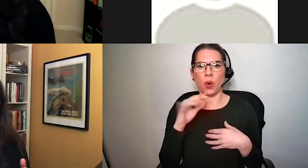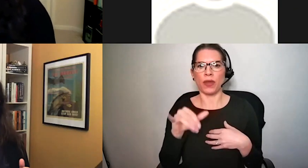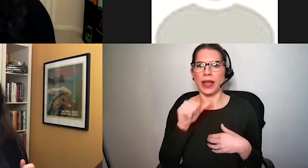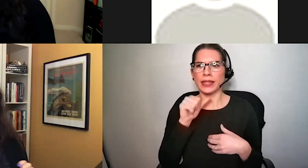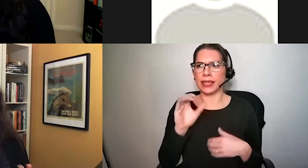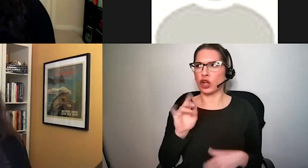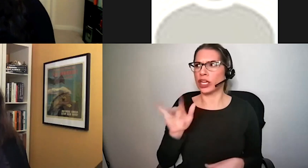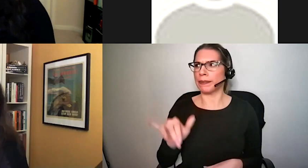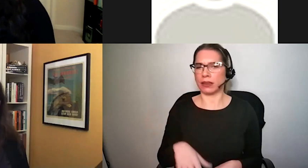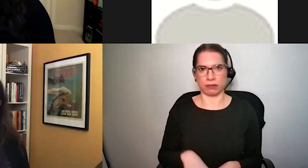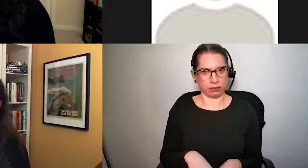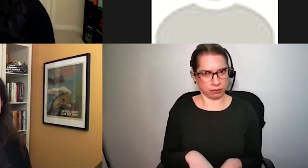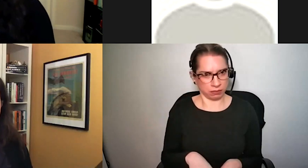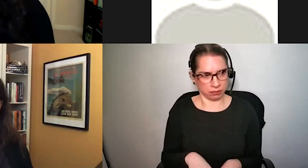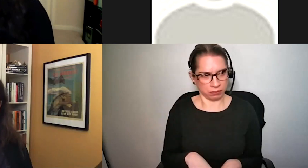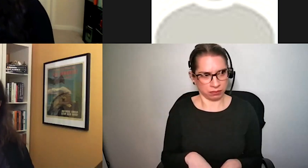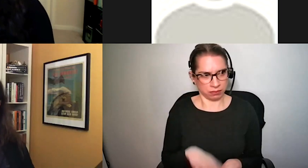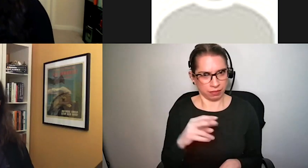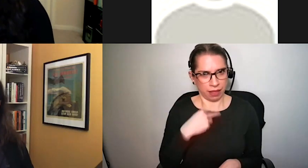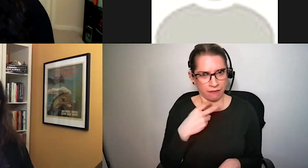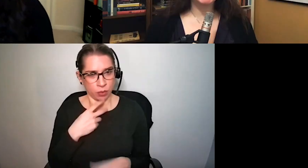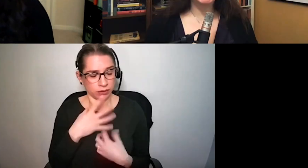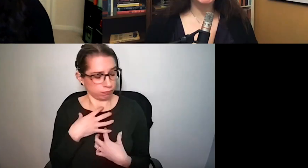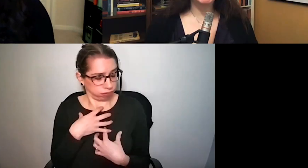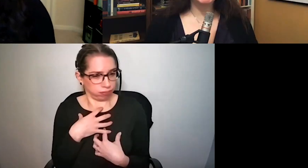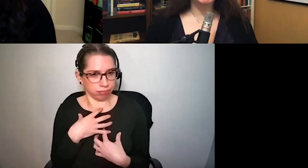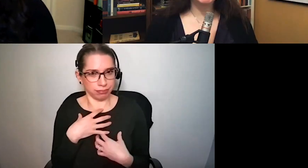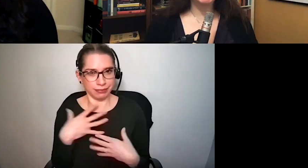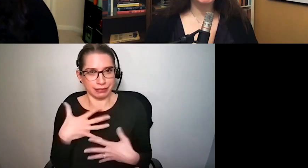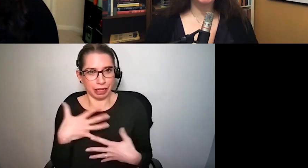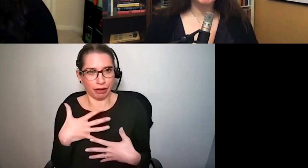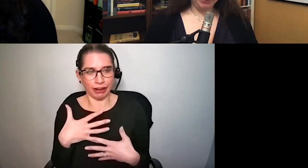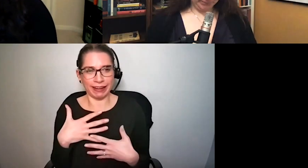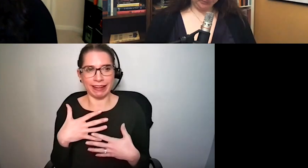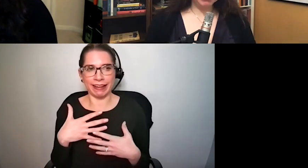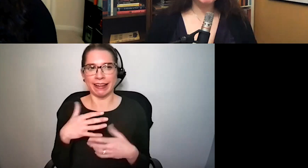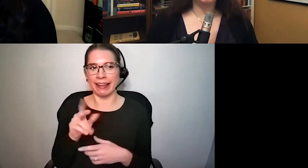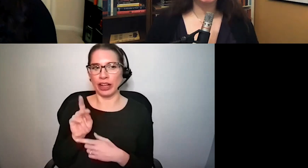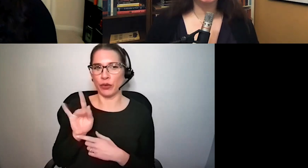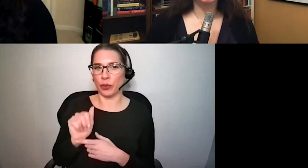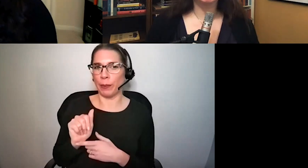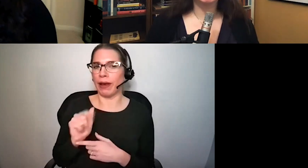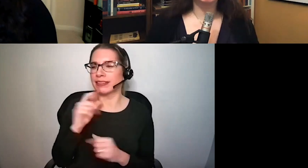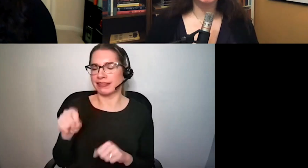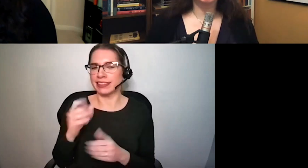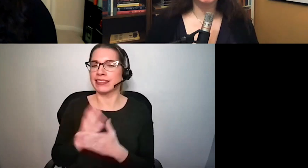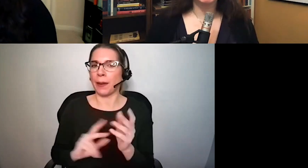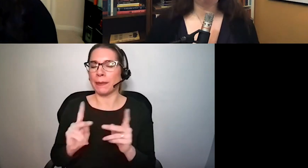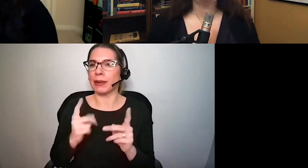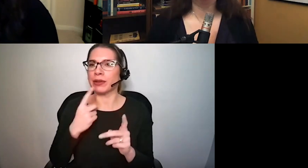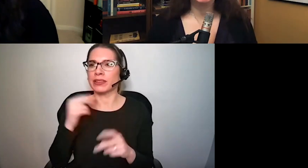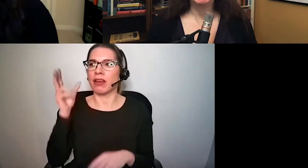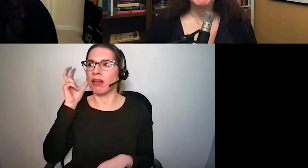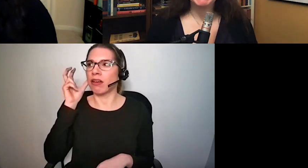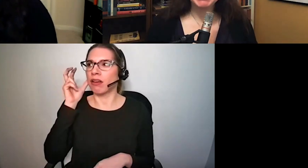voices are a little yeah I know I know that it creeps some people out and other people are just like oh yeah I've had phone calls it sounds like this